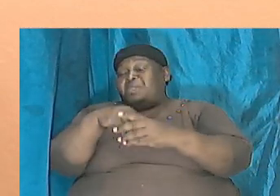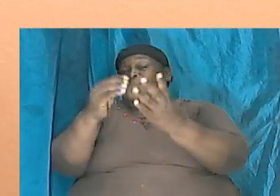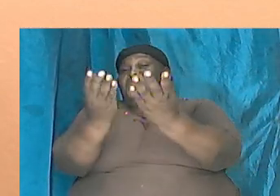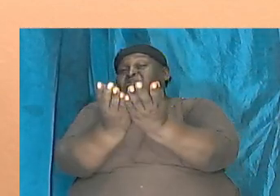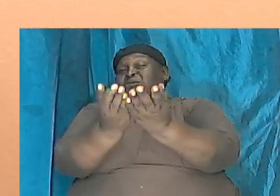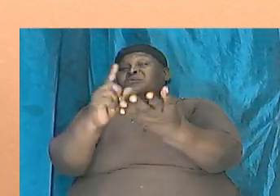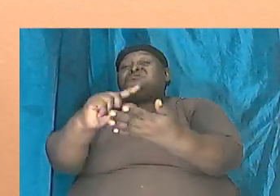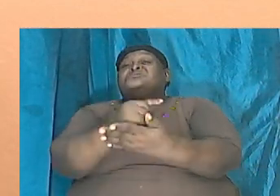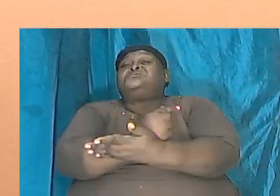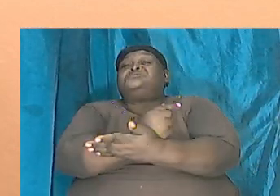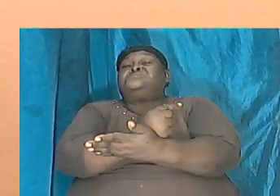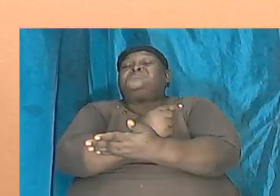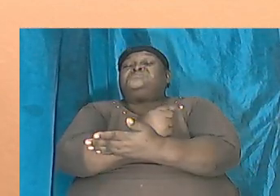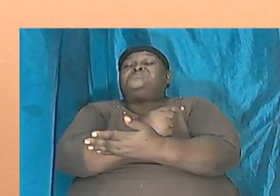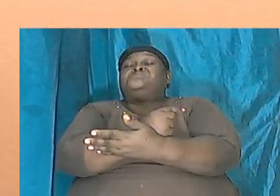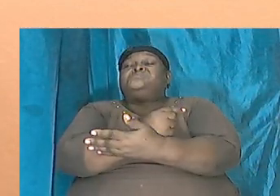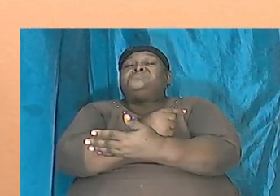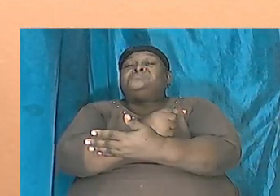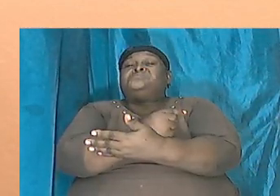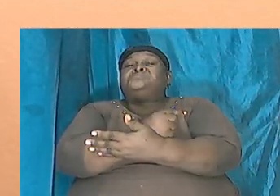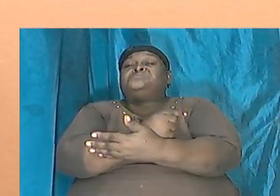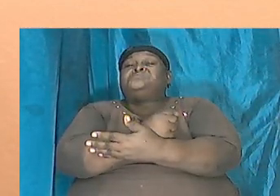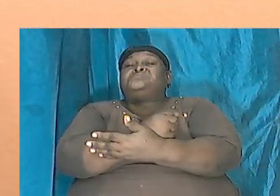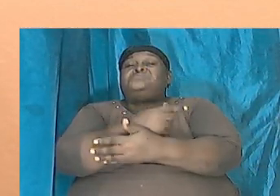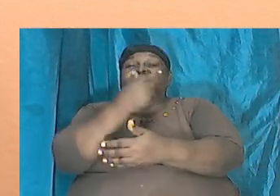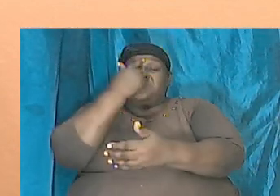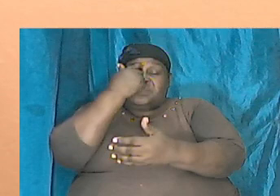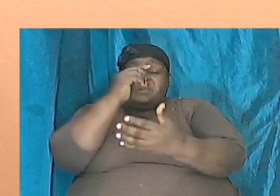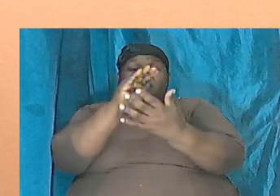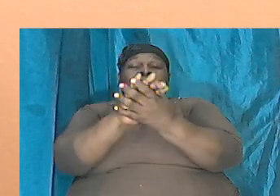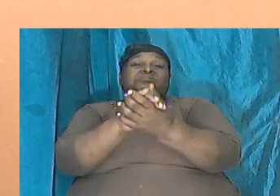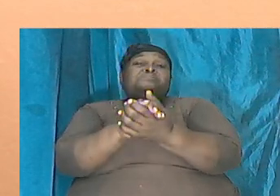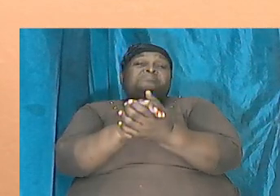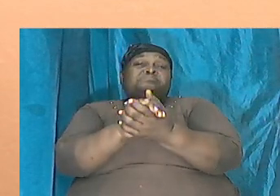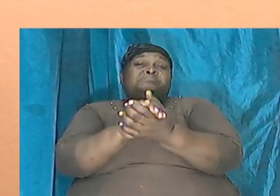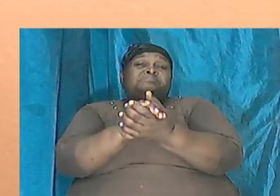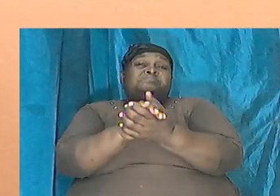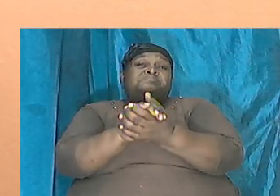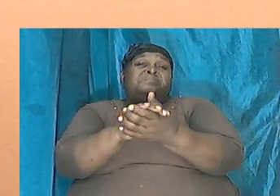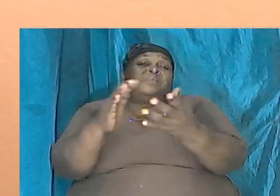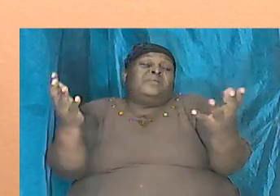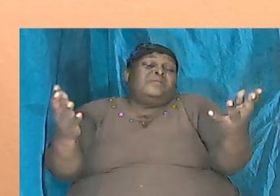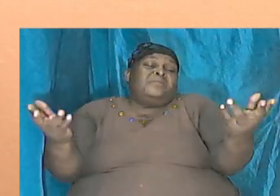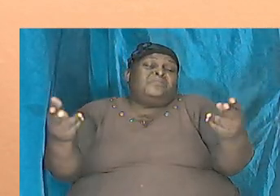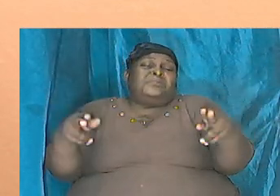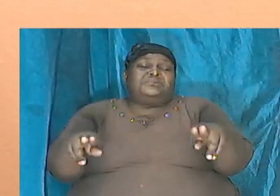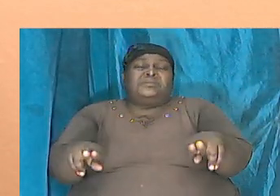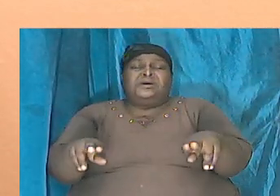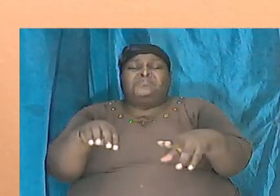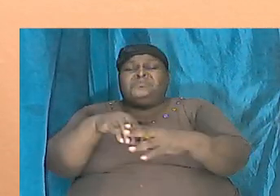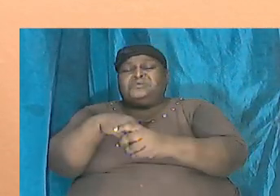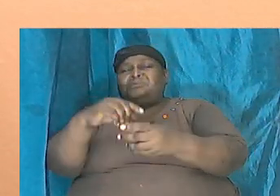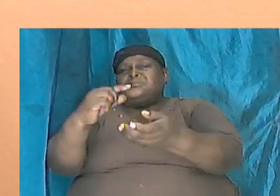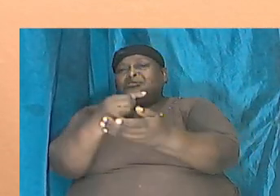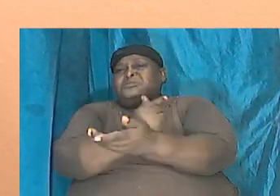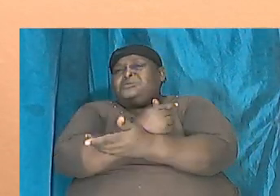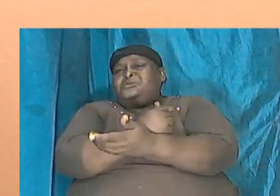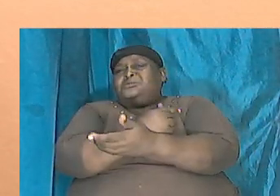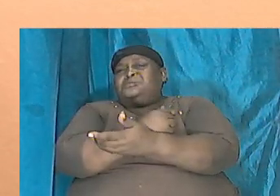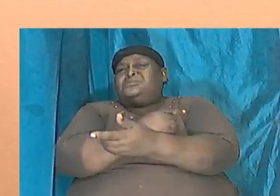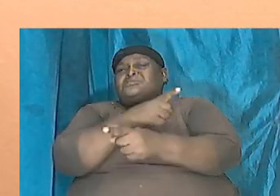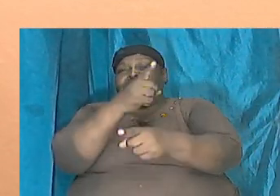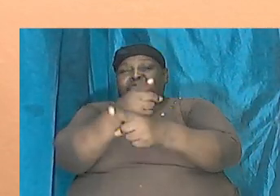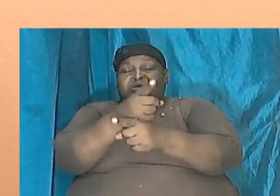of Genesis. And if we are going to be believing that what happened in Genesis is